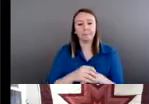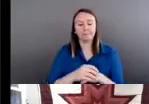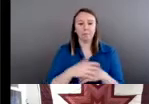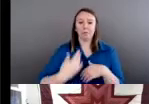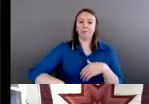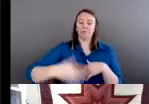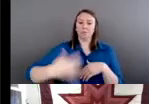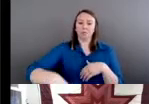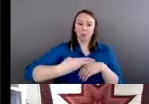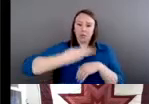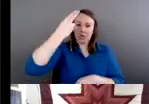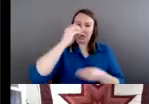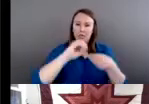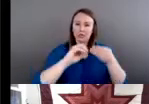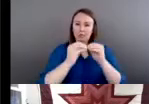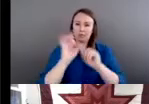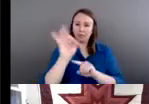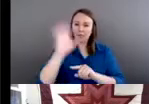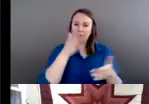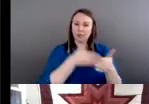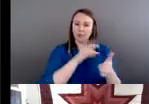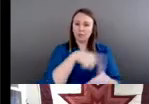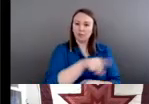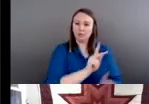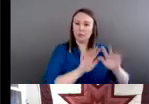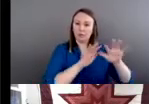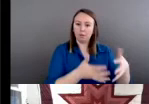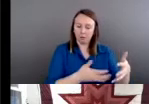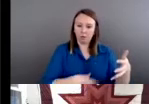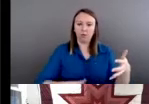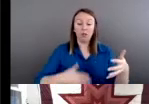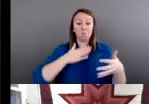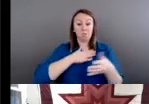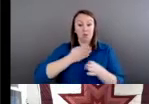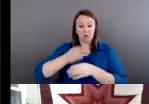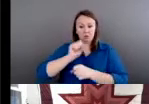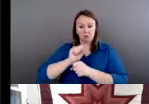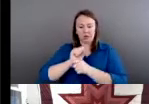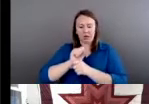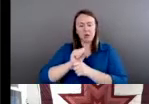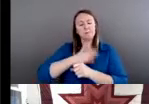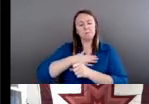violence. So I have set forth in my career to try to understand why.